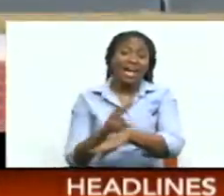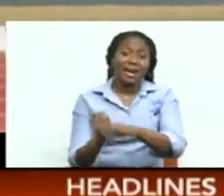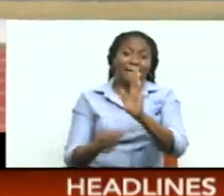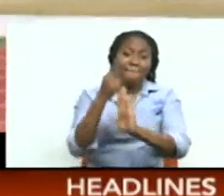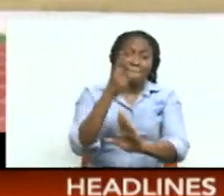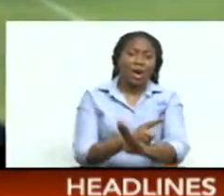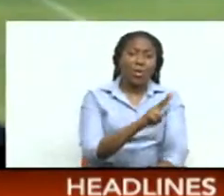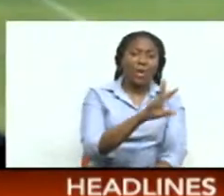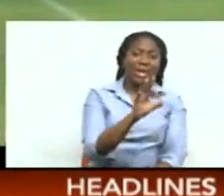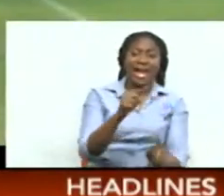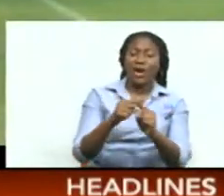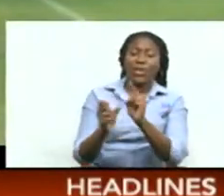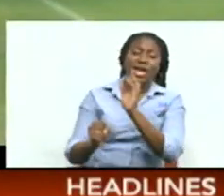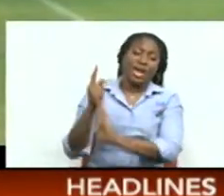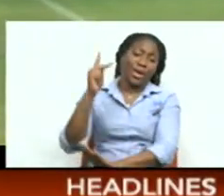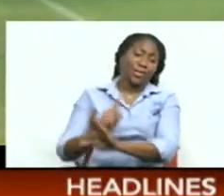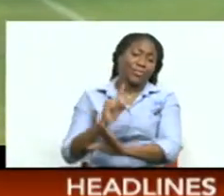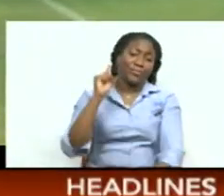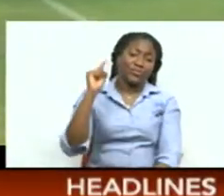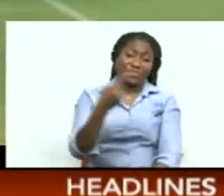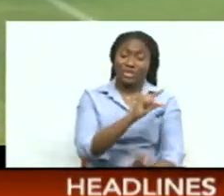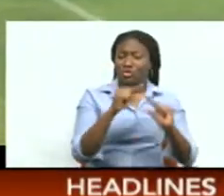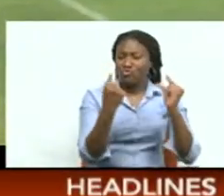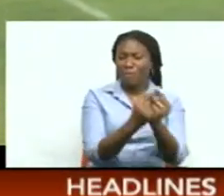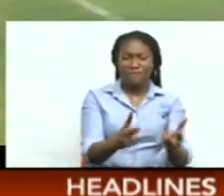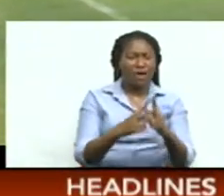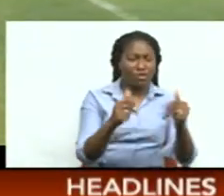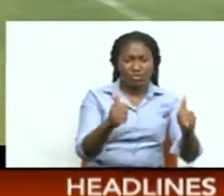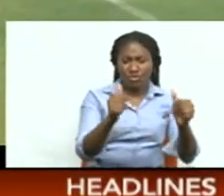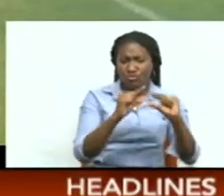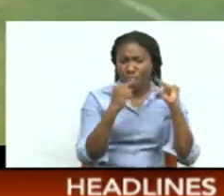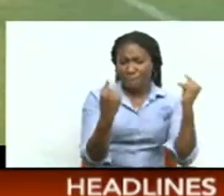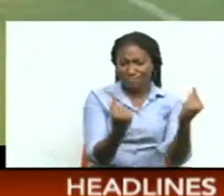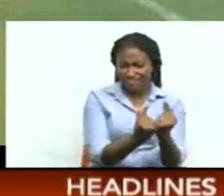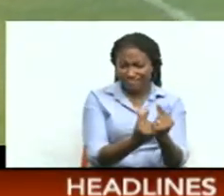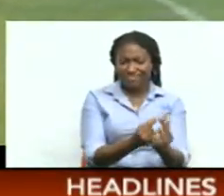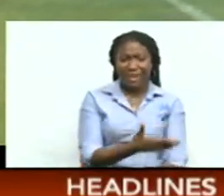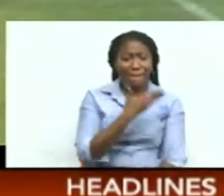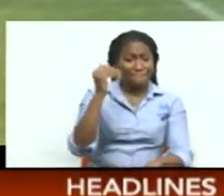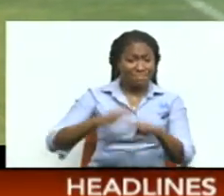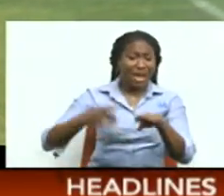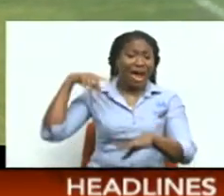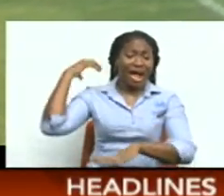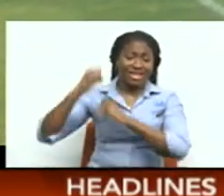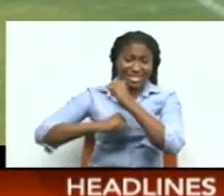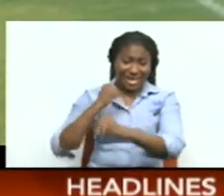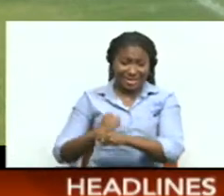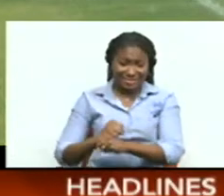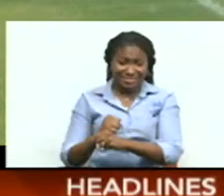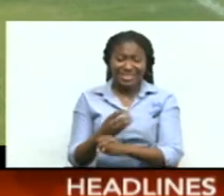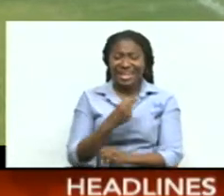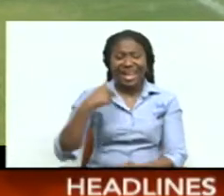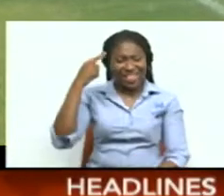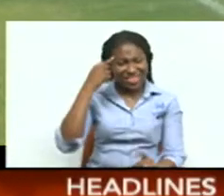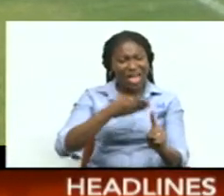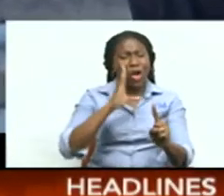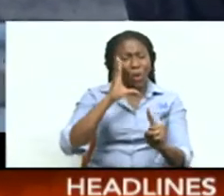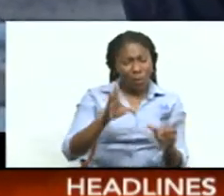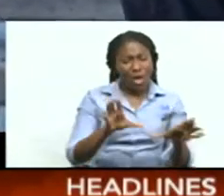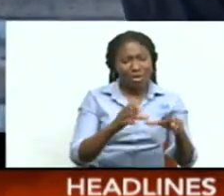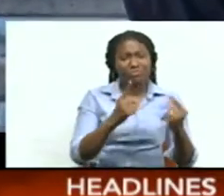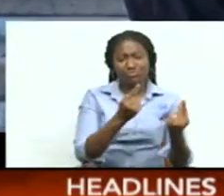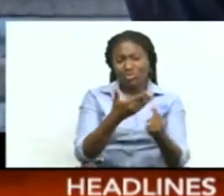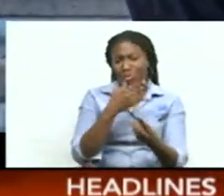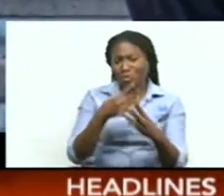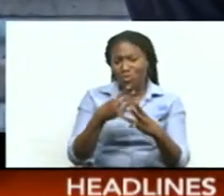to April 1st This group is a very good group It's better than we had last year And I think they're going to do very, very well